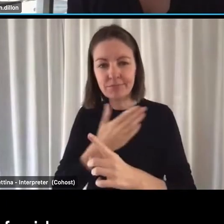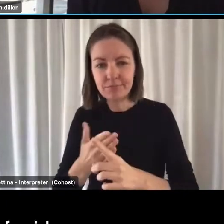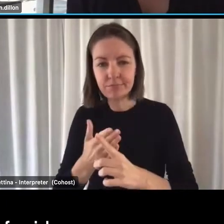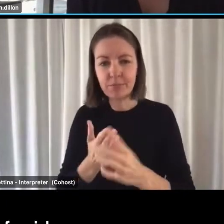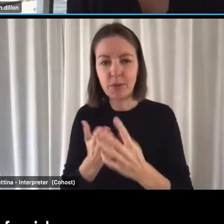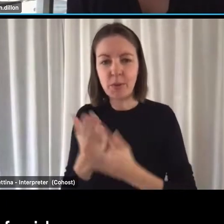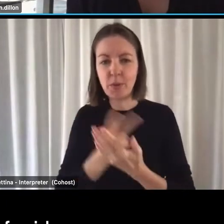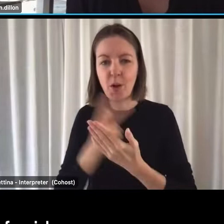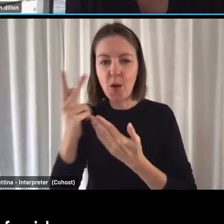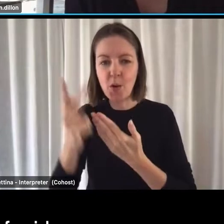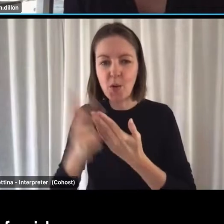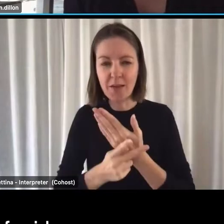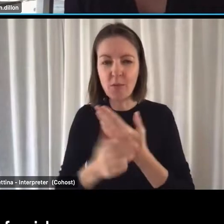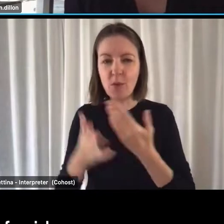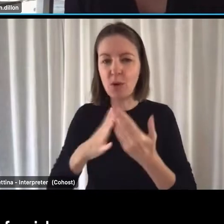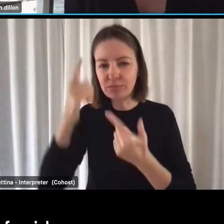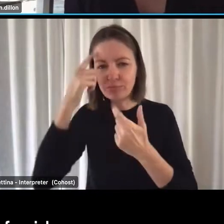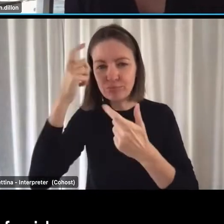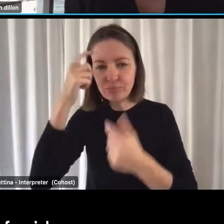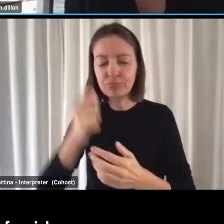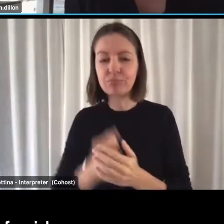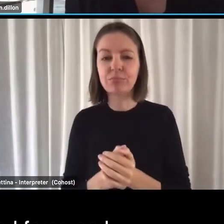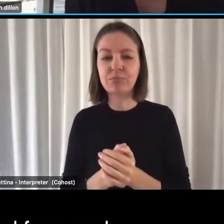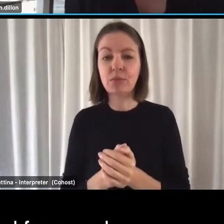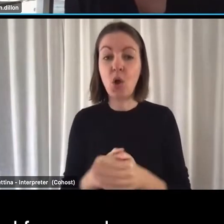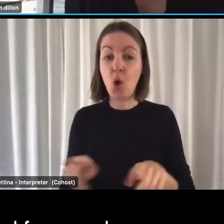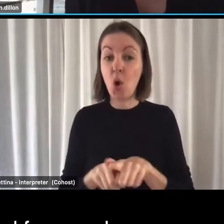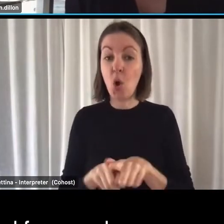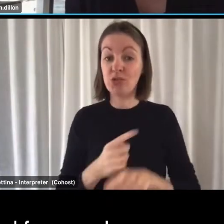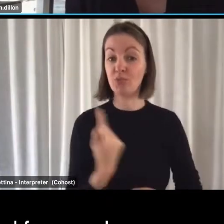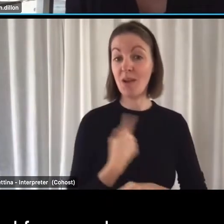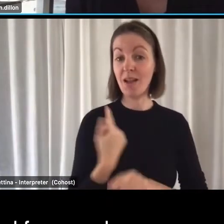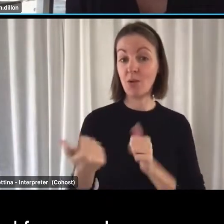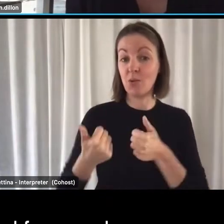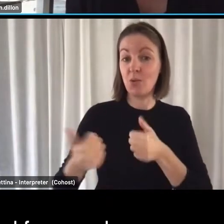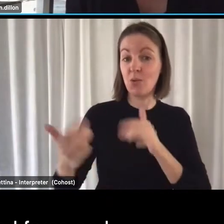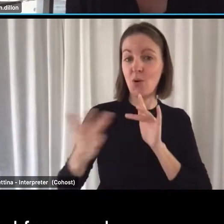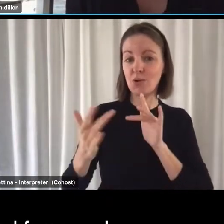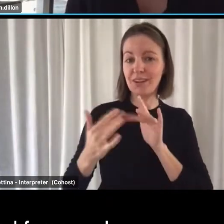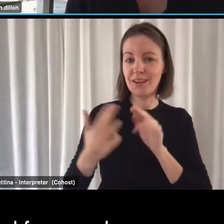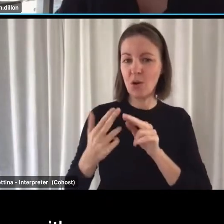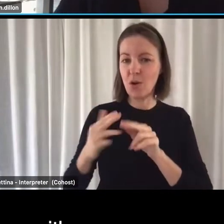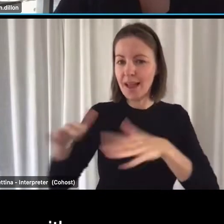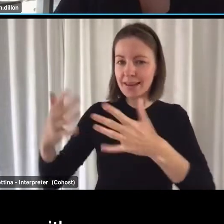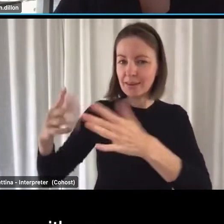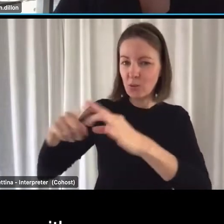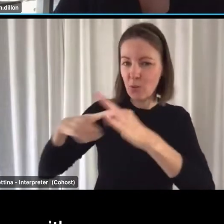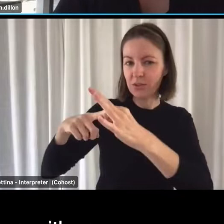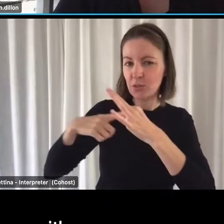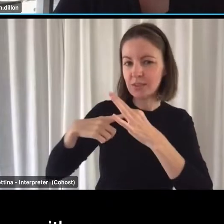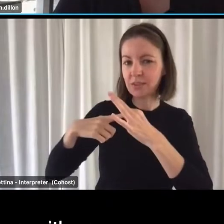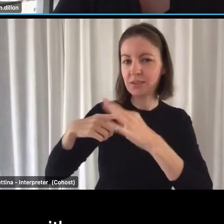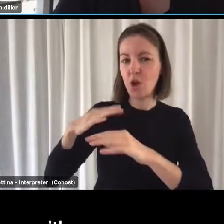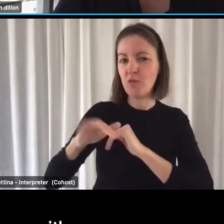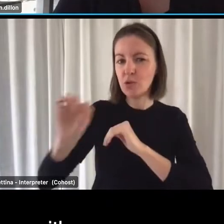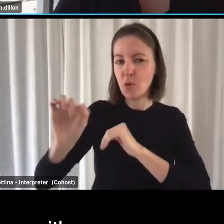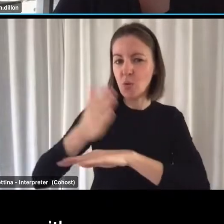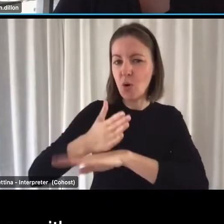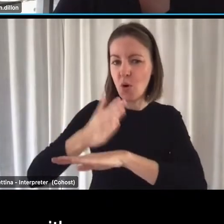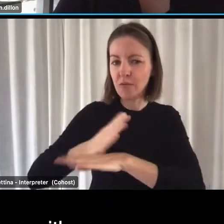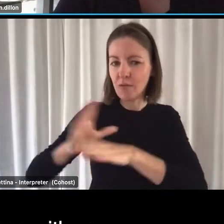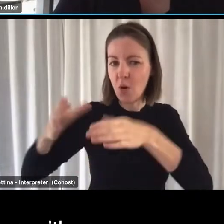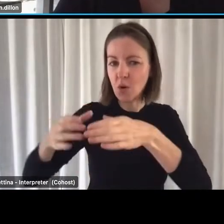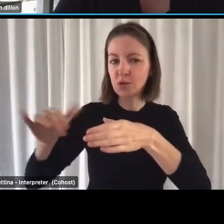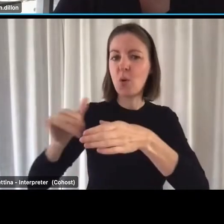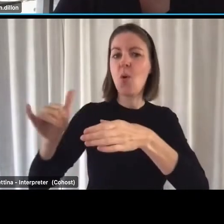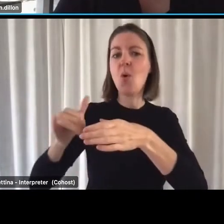We are also, of course, a point of contact for ideas and questions you may have about your workforce and human resources after